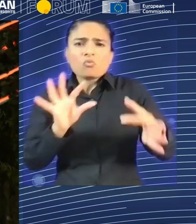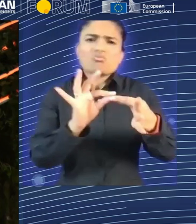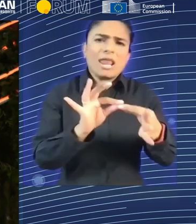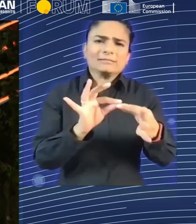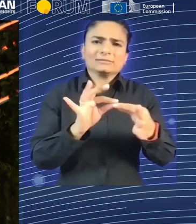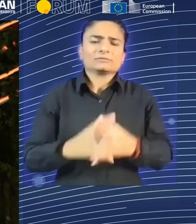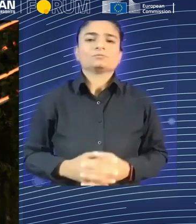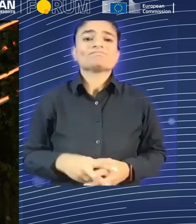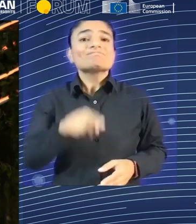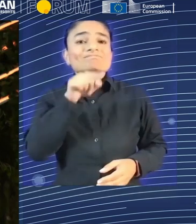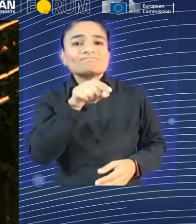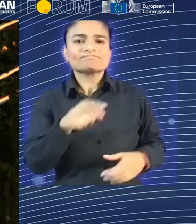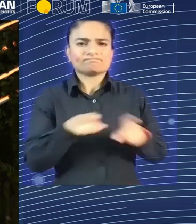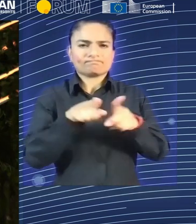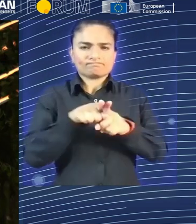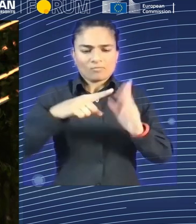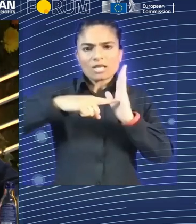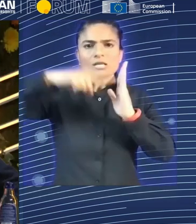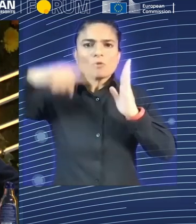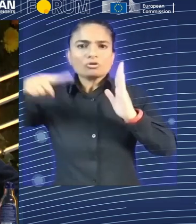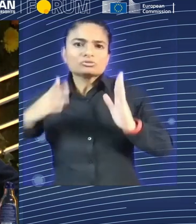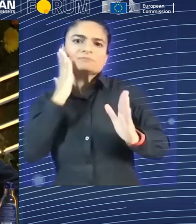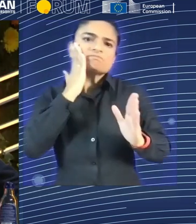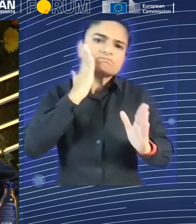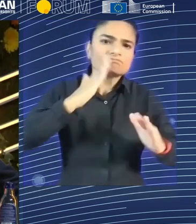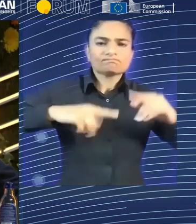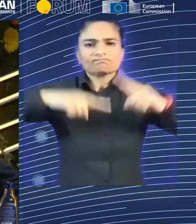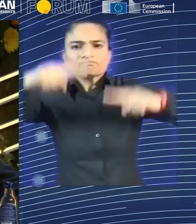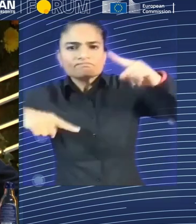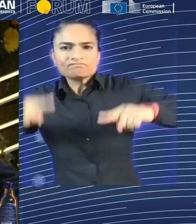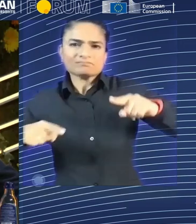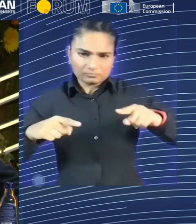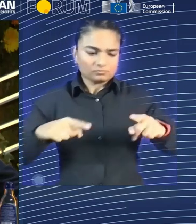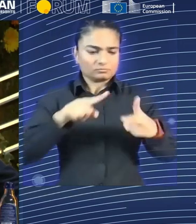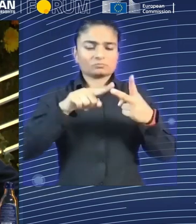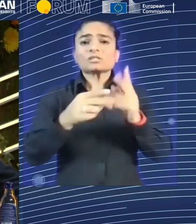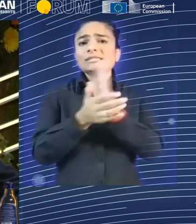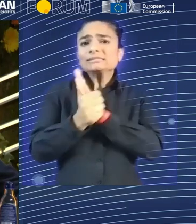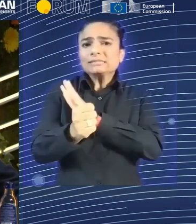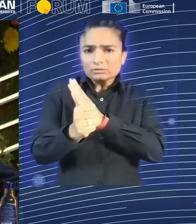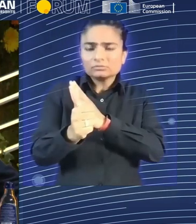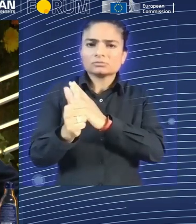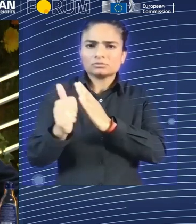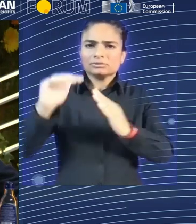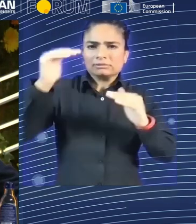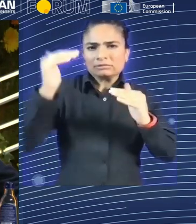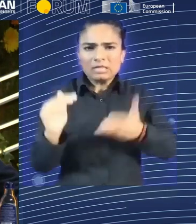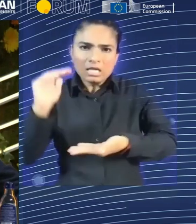And as I mentioned before, we consider that these digital developments are potentially part of the solution to these skills shortages.